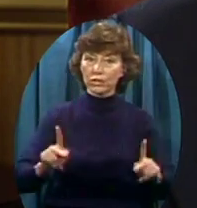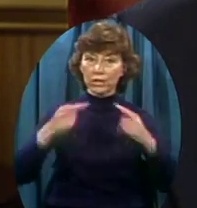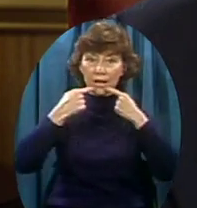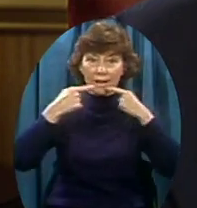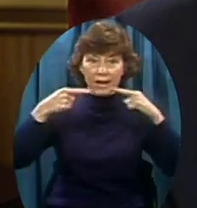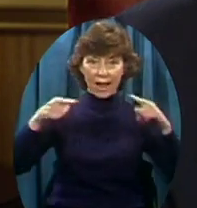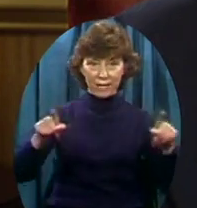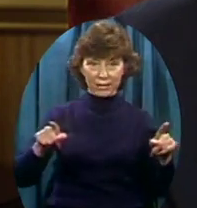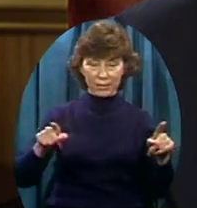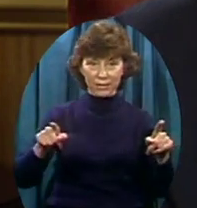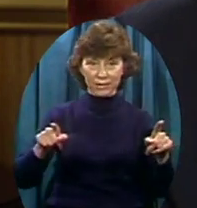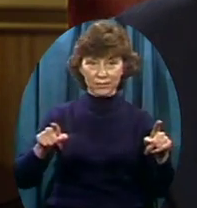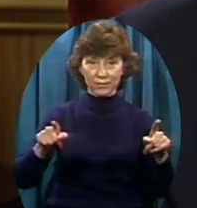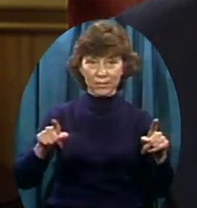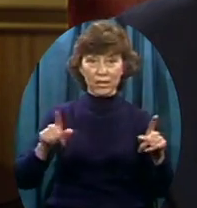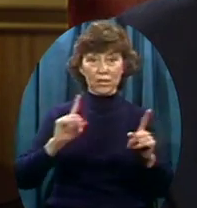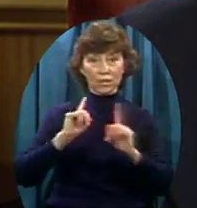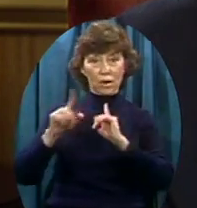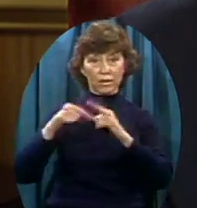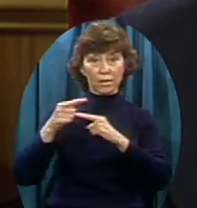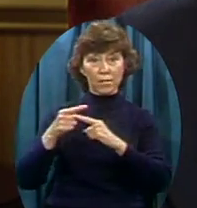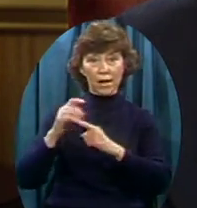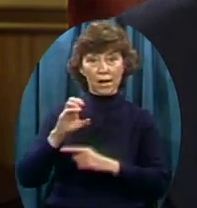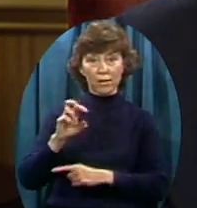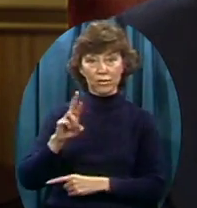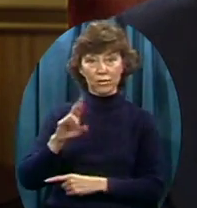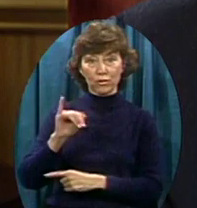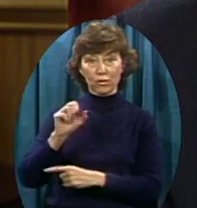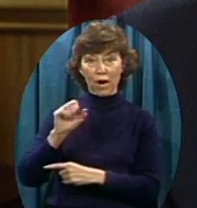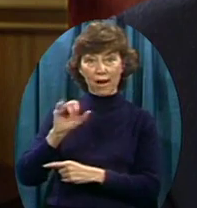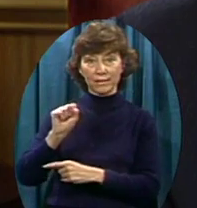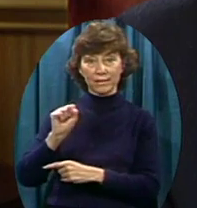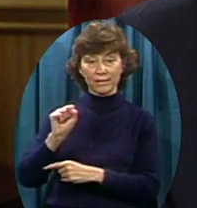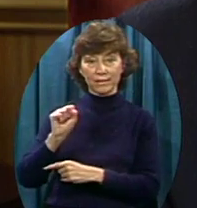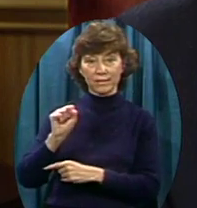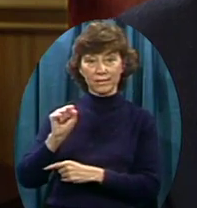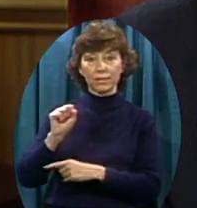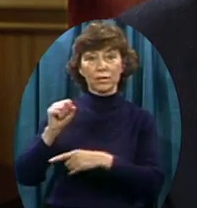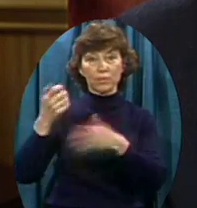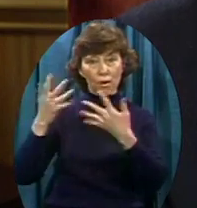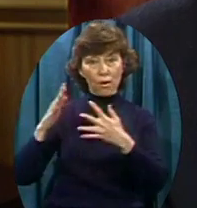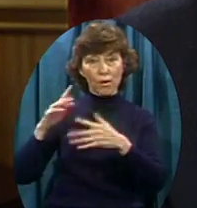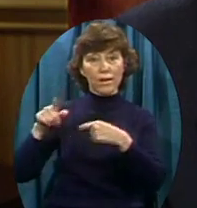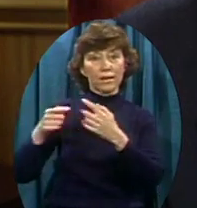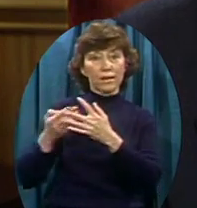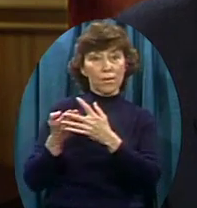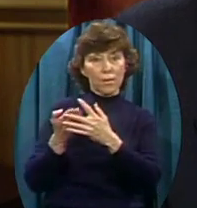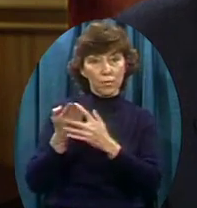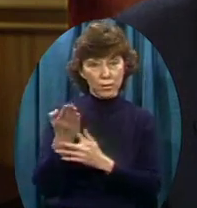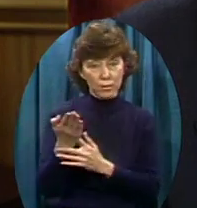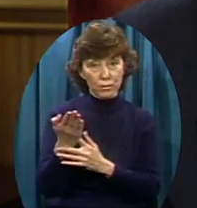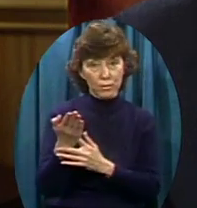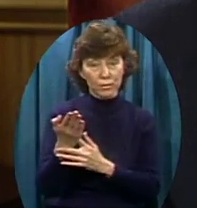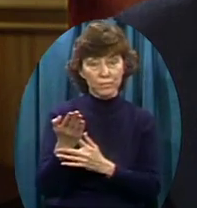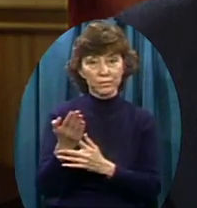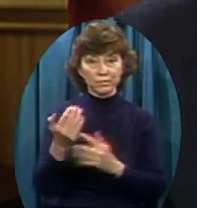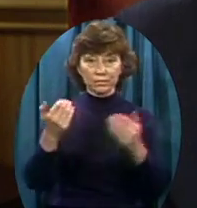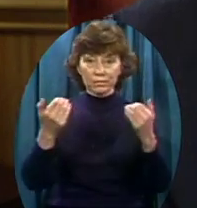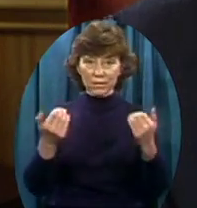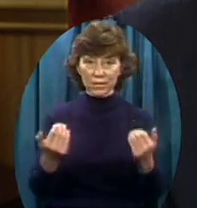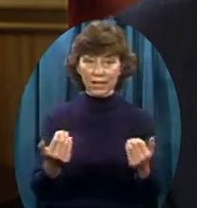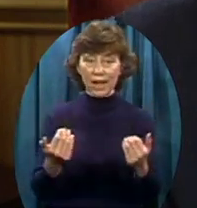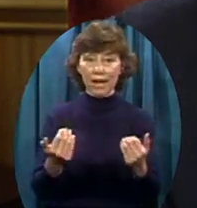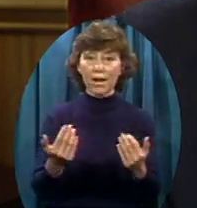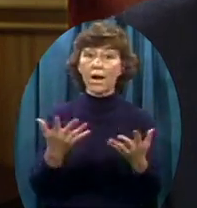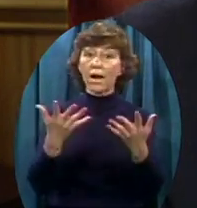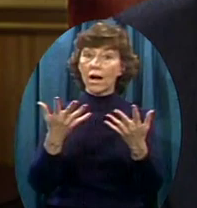Relating to the crisis we've just come through, I'm making a statement, an announcement, maybe shocking to some of you, but